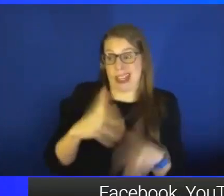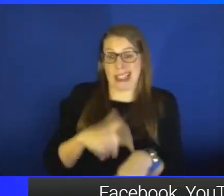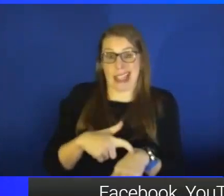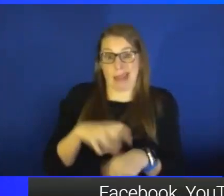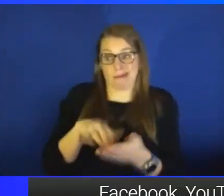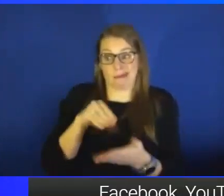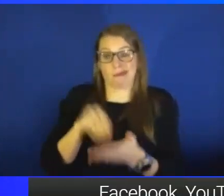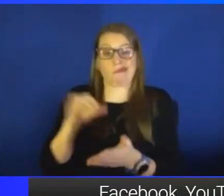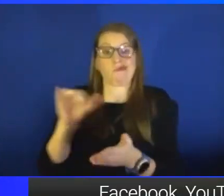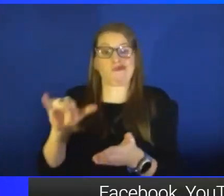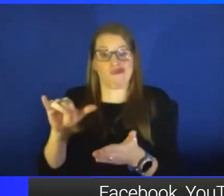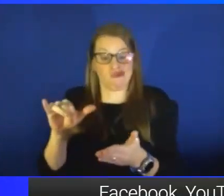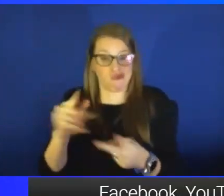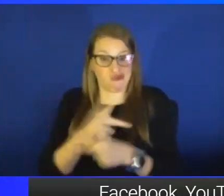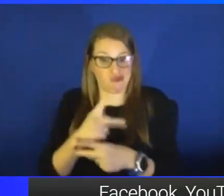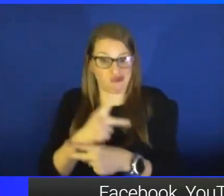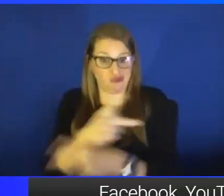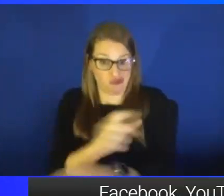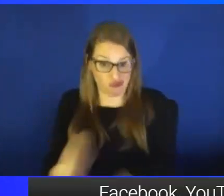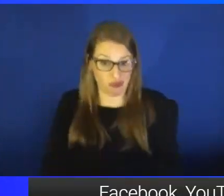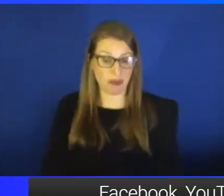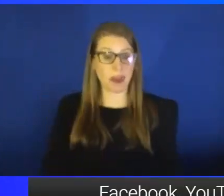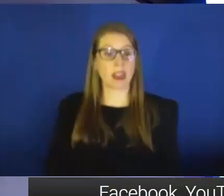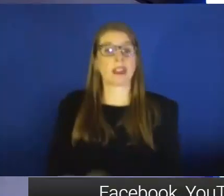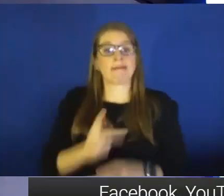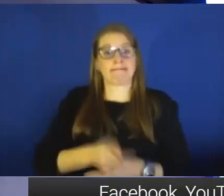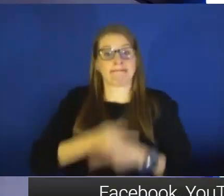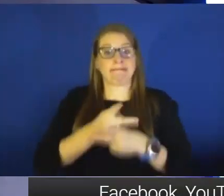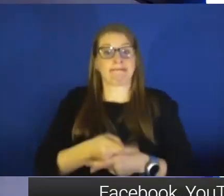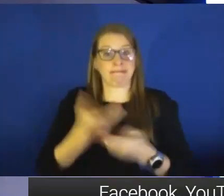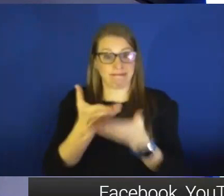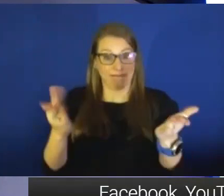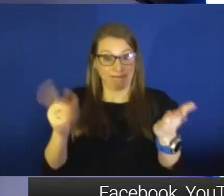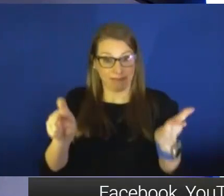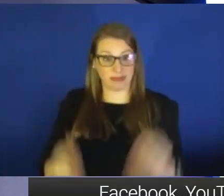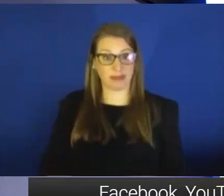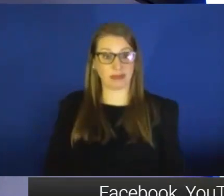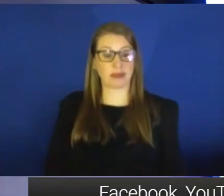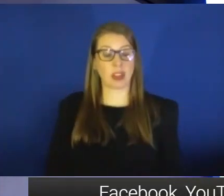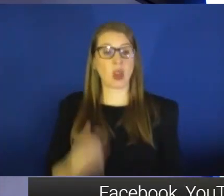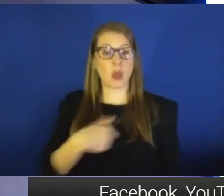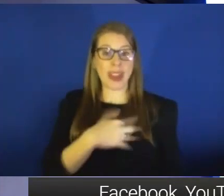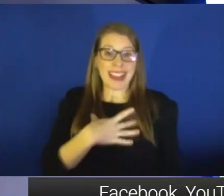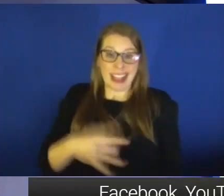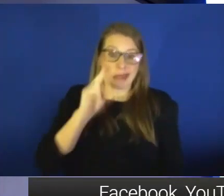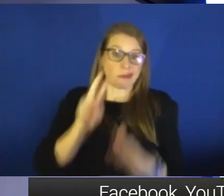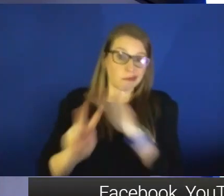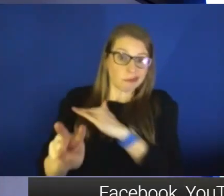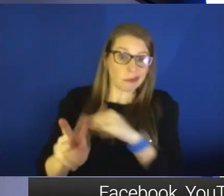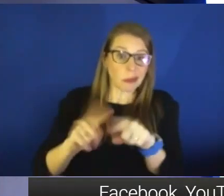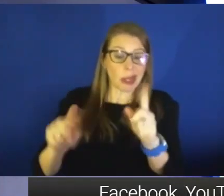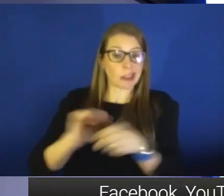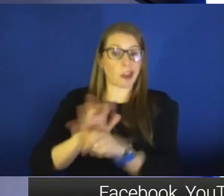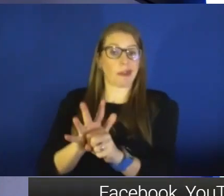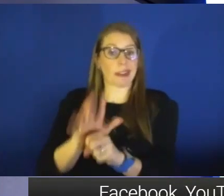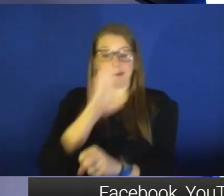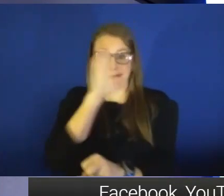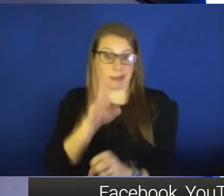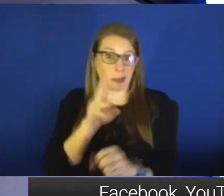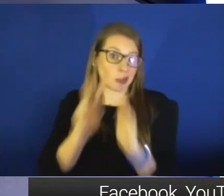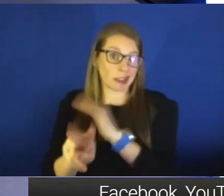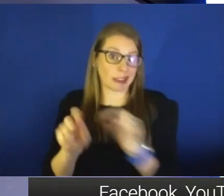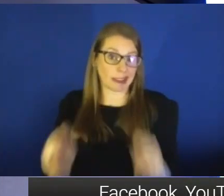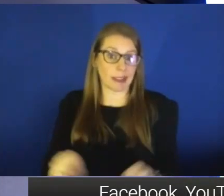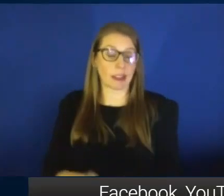think it's important for all of us to be careful. We like predictability, but not always going to be the case with this pandemic. That's for sure. Let's bring in